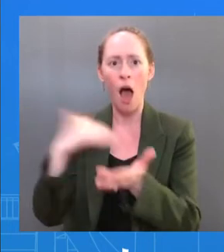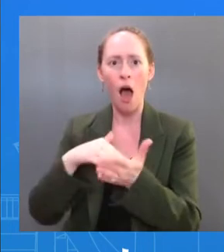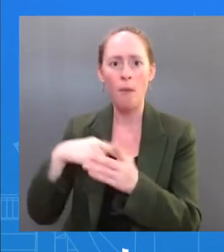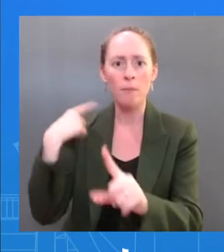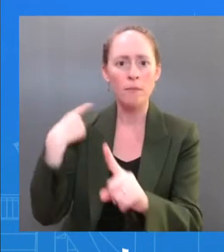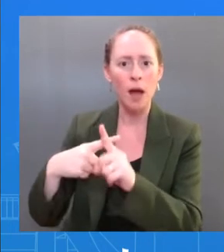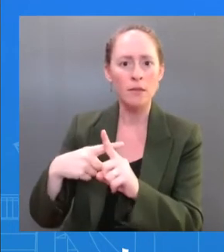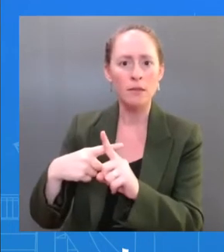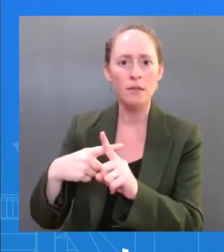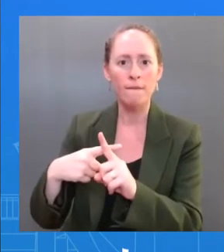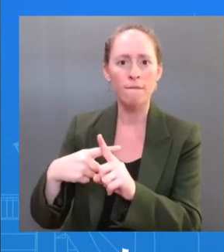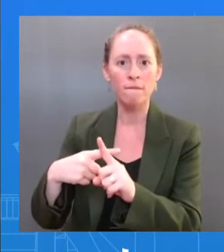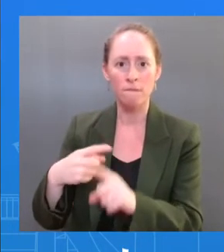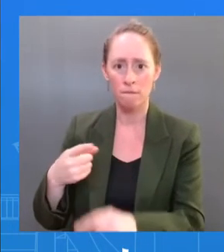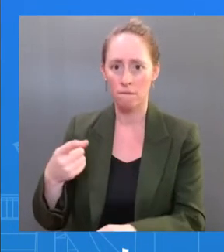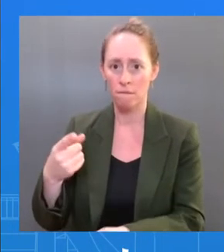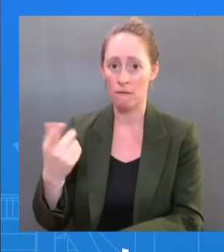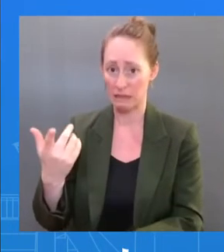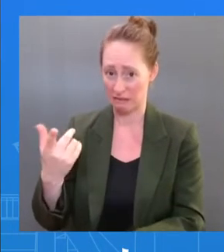about rebound.